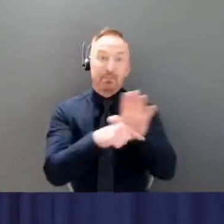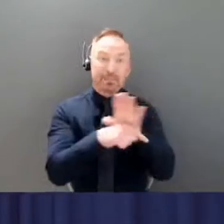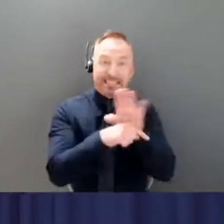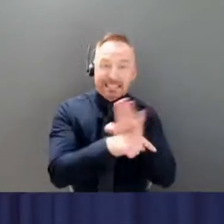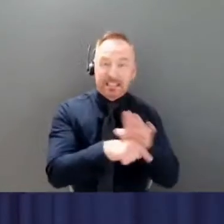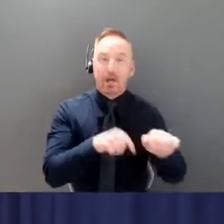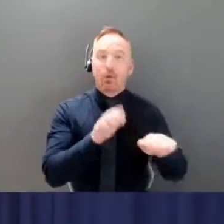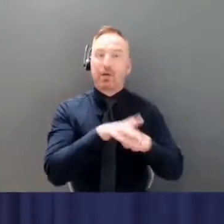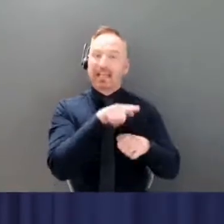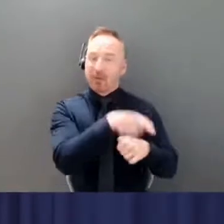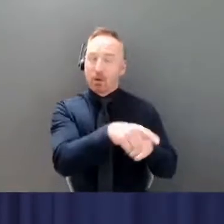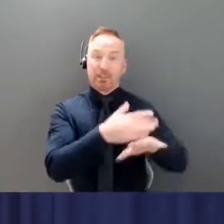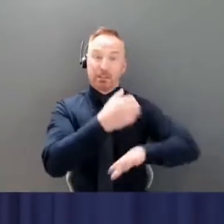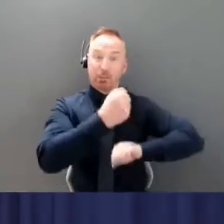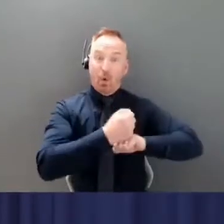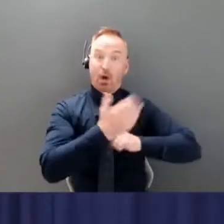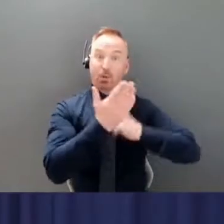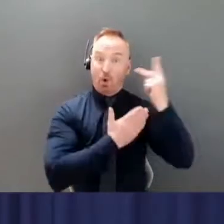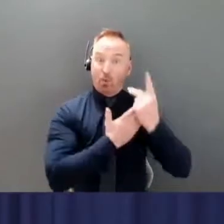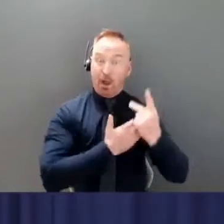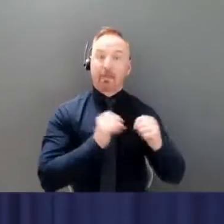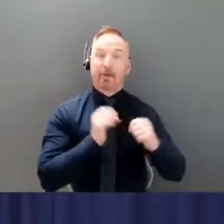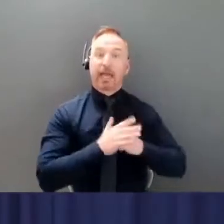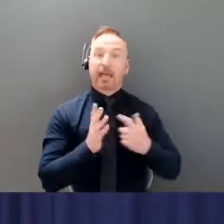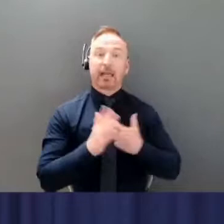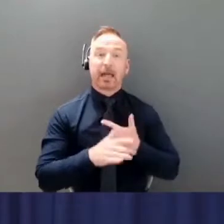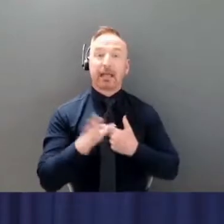support programs at yukon.ca.